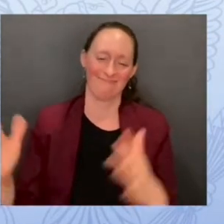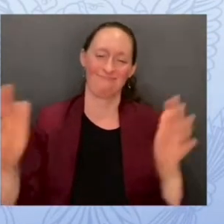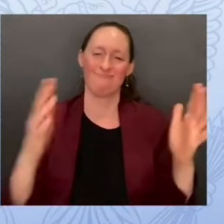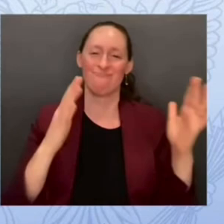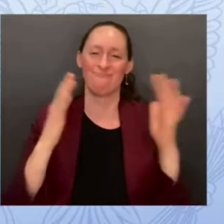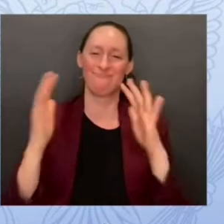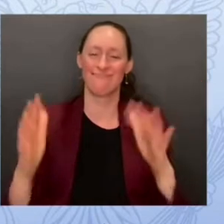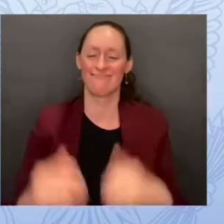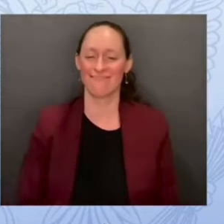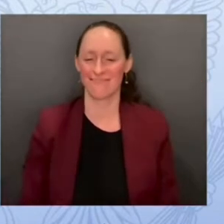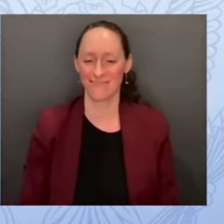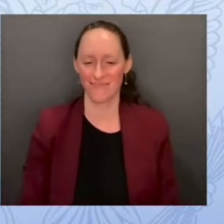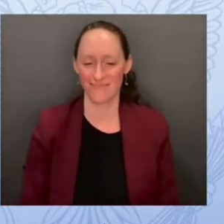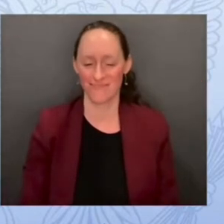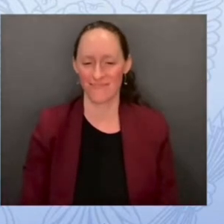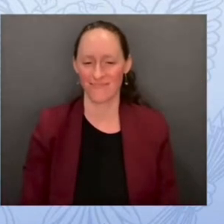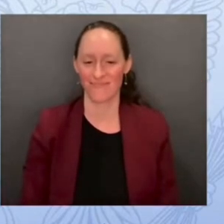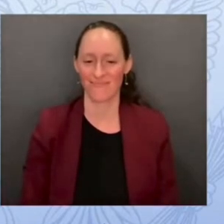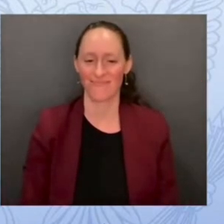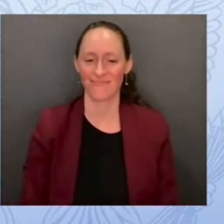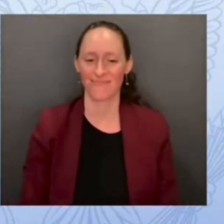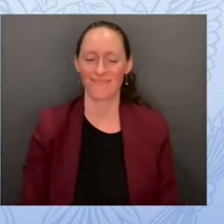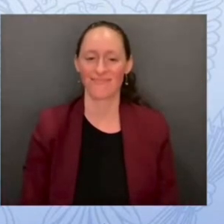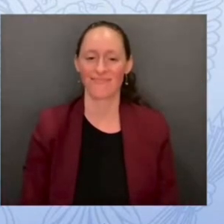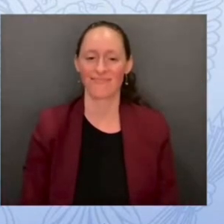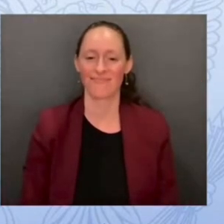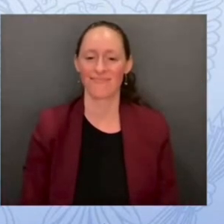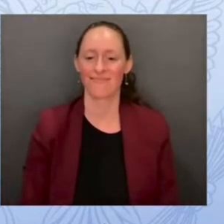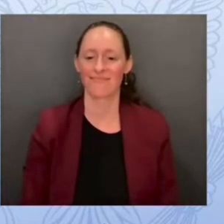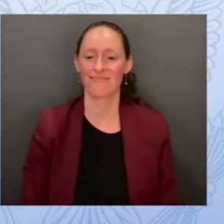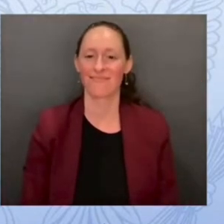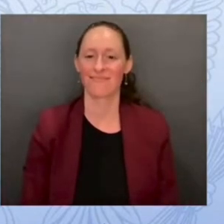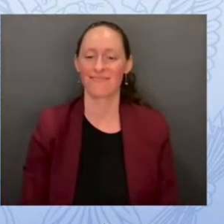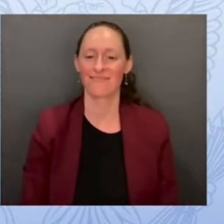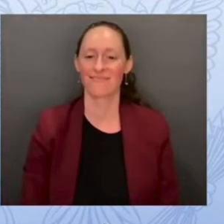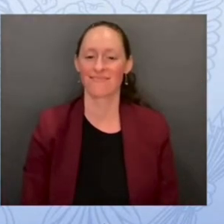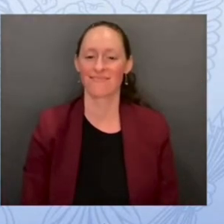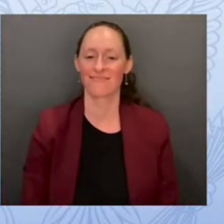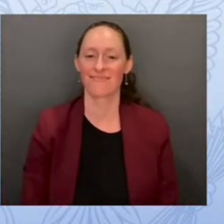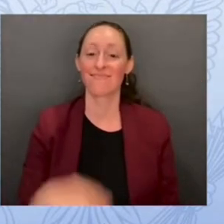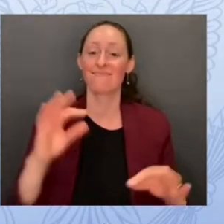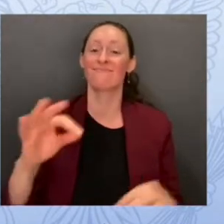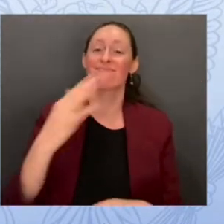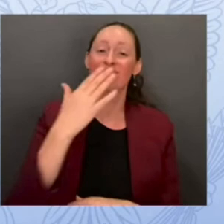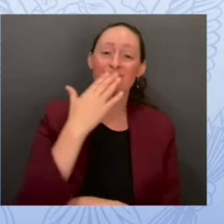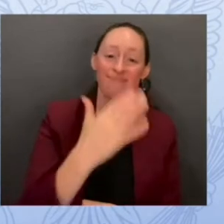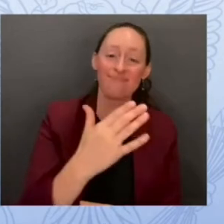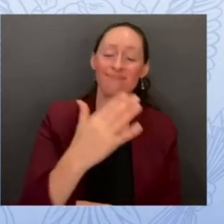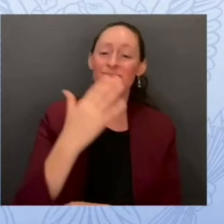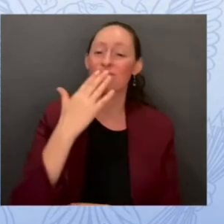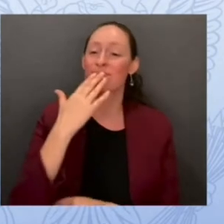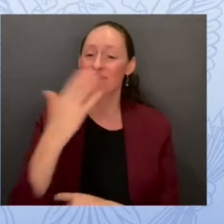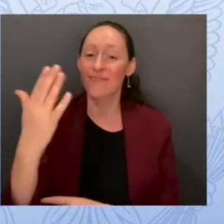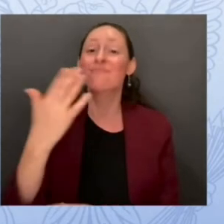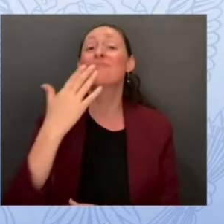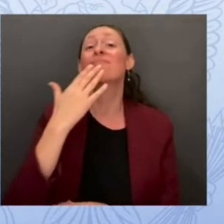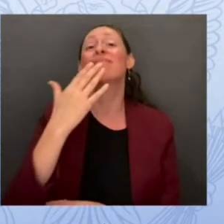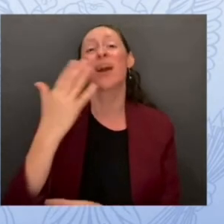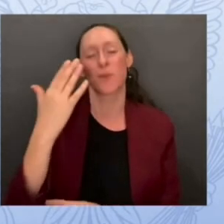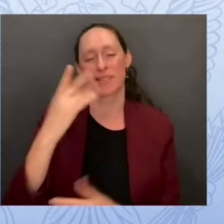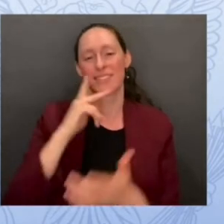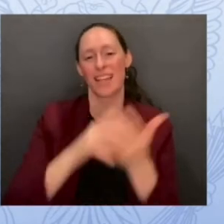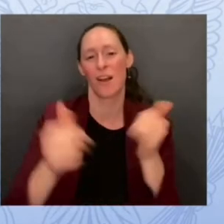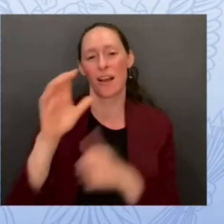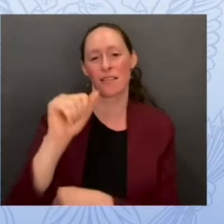Thank you. Good morning. Thank you, Secretary Cardona. Dr. Biden, thank you for convening us and for hosting us. I should